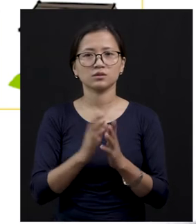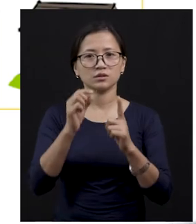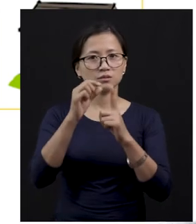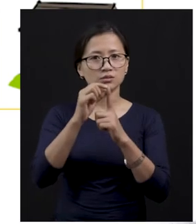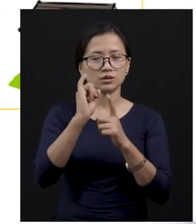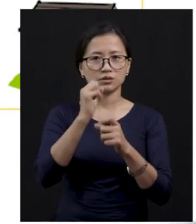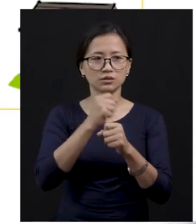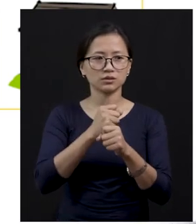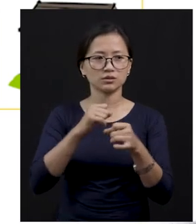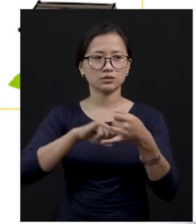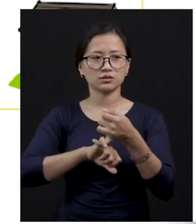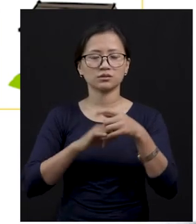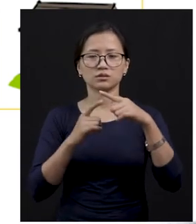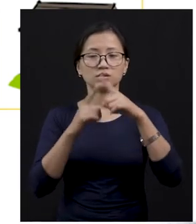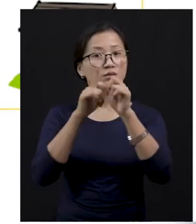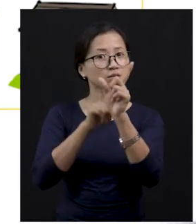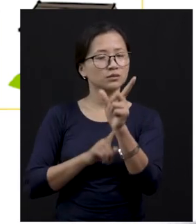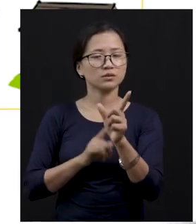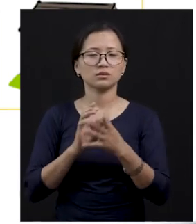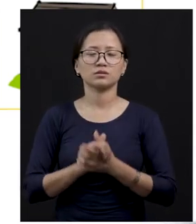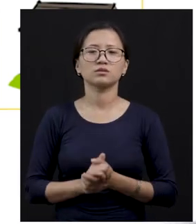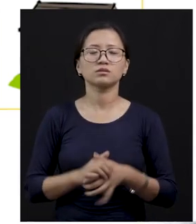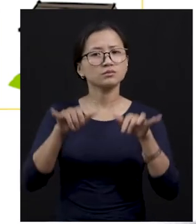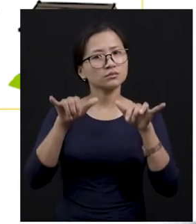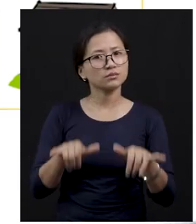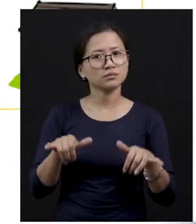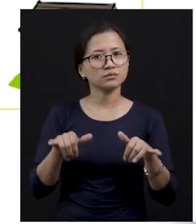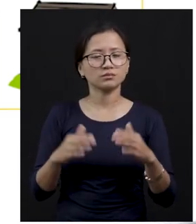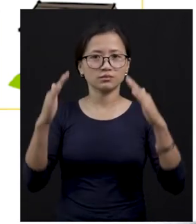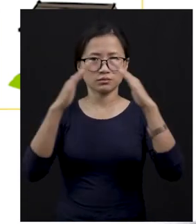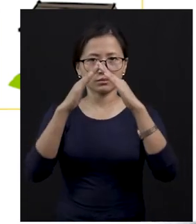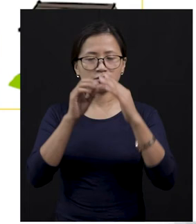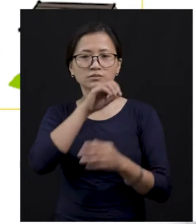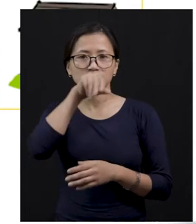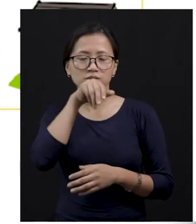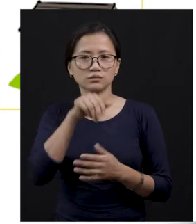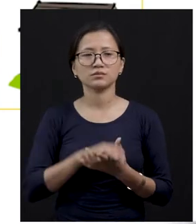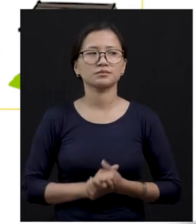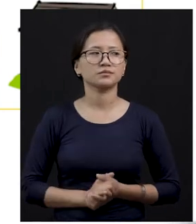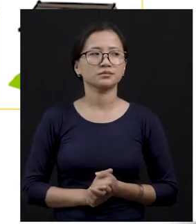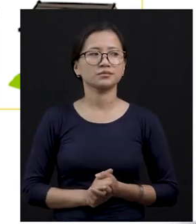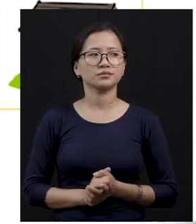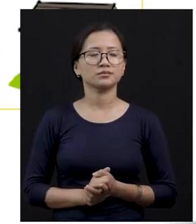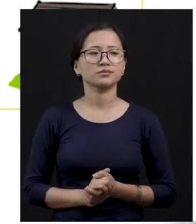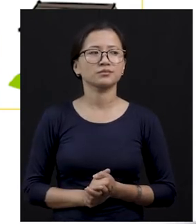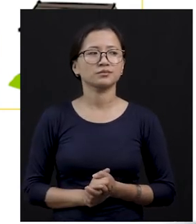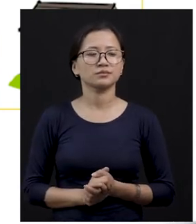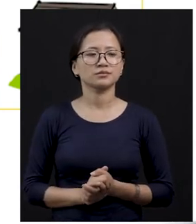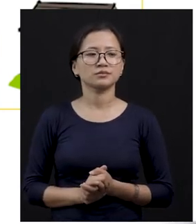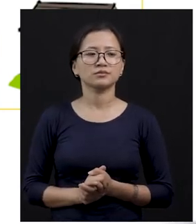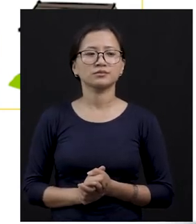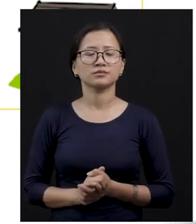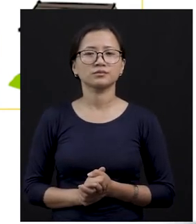sty, or we call it sty, okay? So, pigs stay in a shelter called pigsty, B-I-G, that is